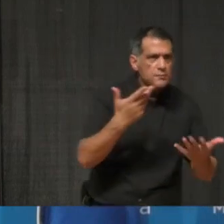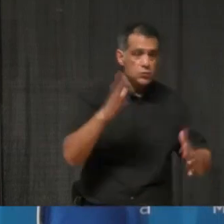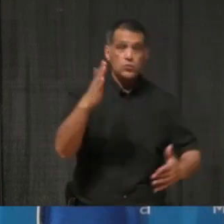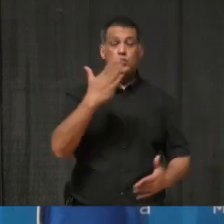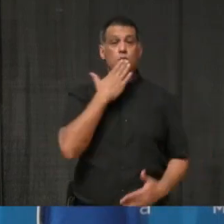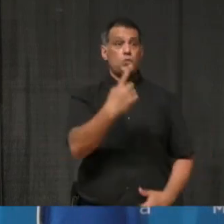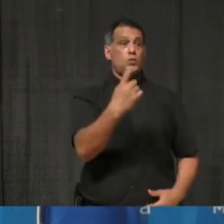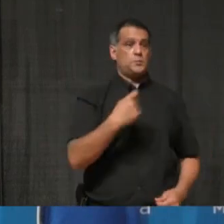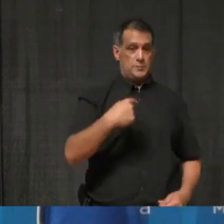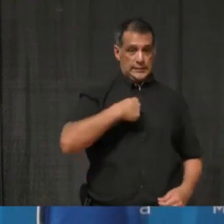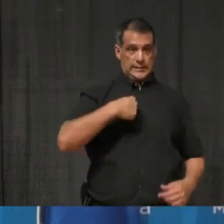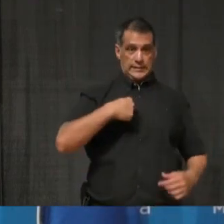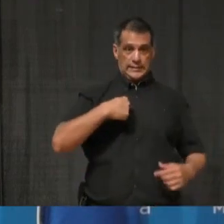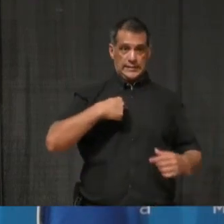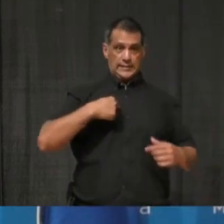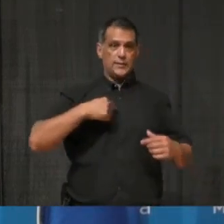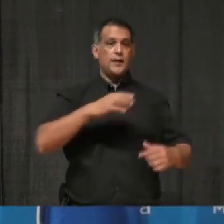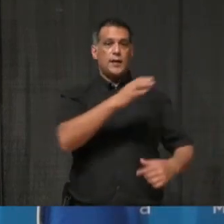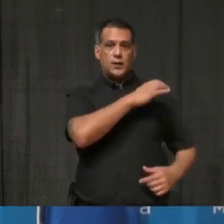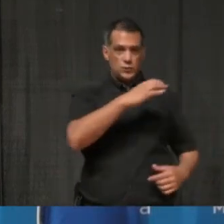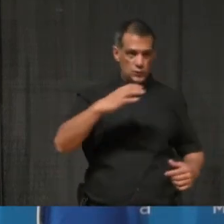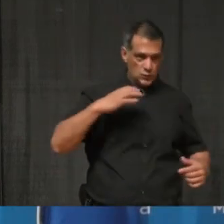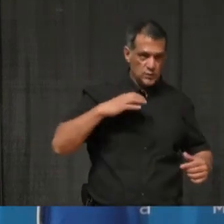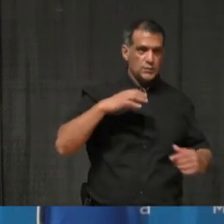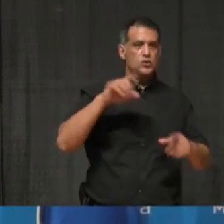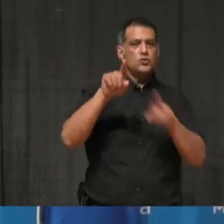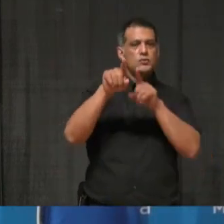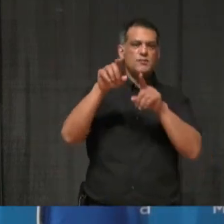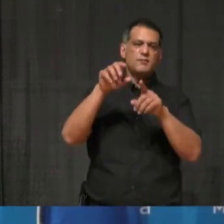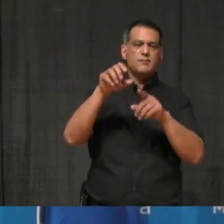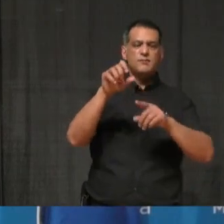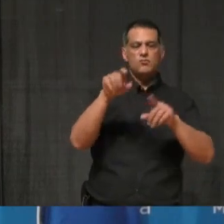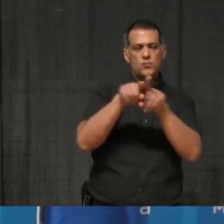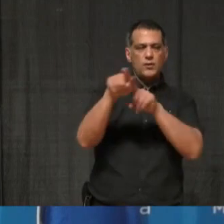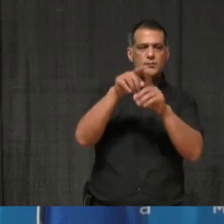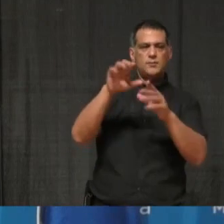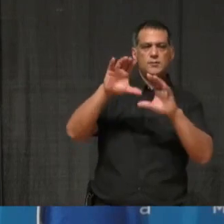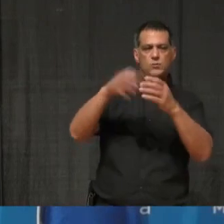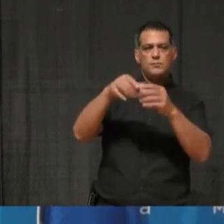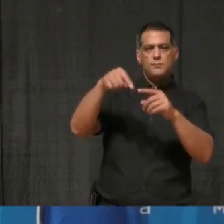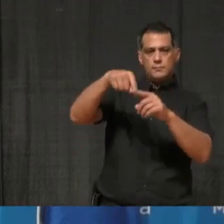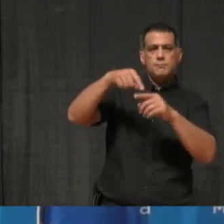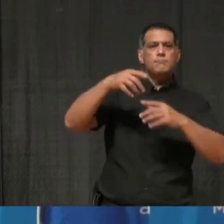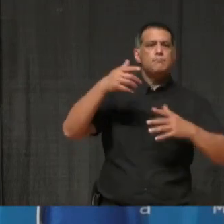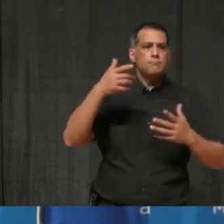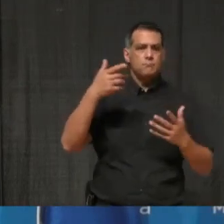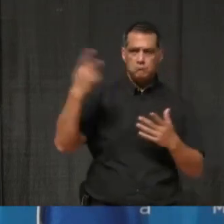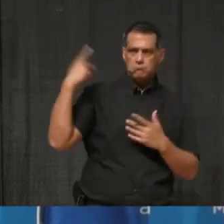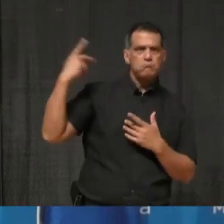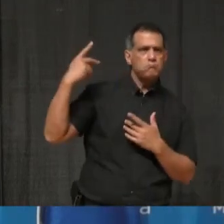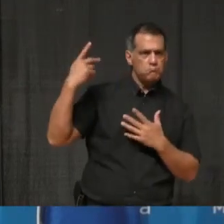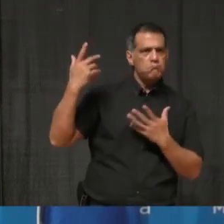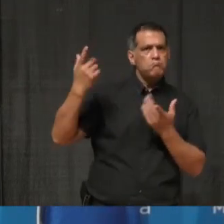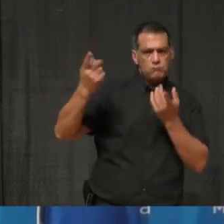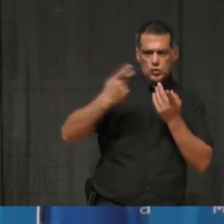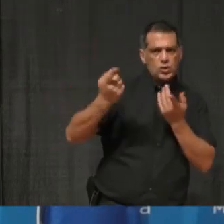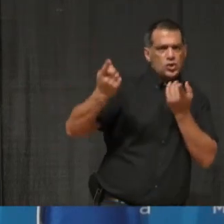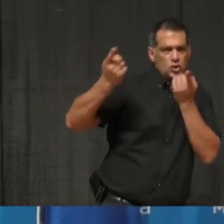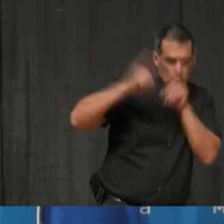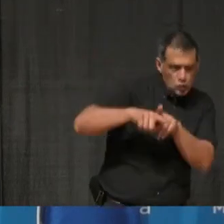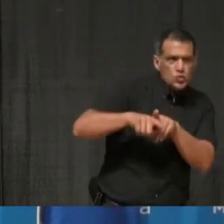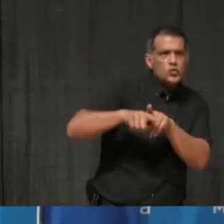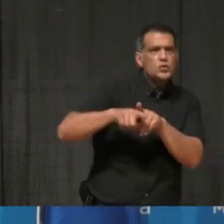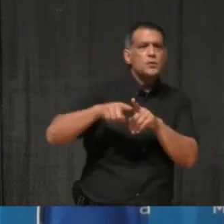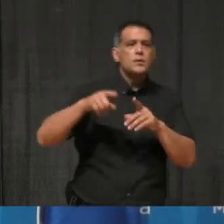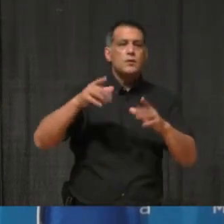myself were big advocates for limiting the capacity at the big box stores, as well as closing the non-essential aisles and maybe limiting